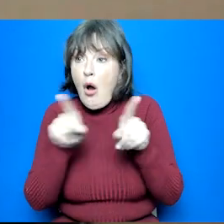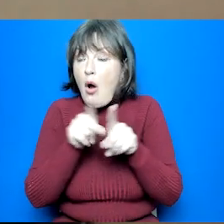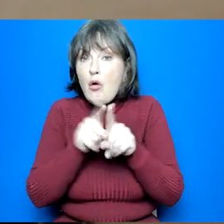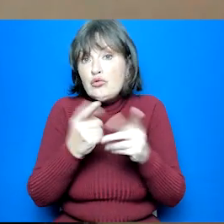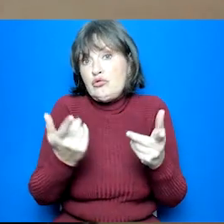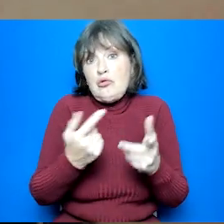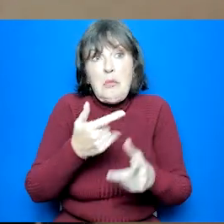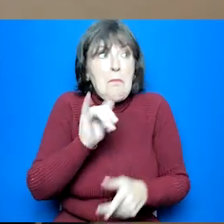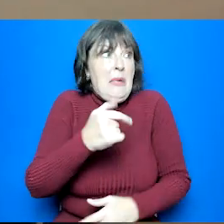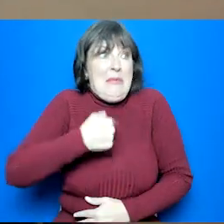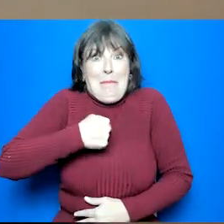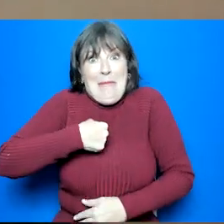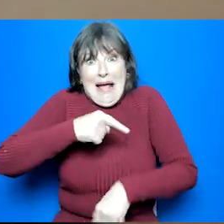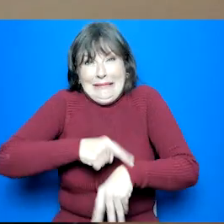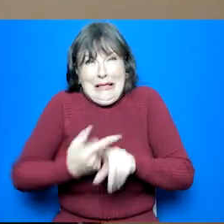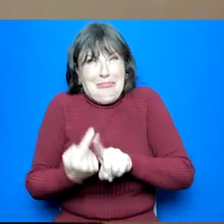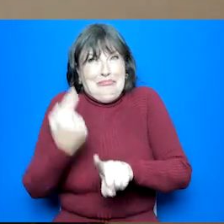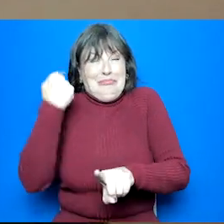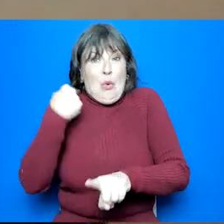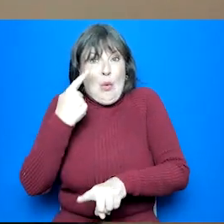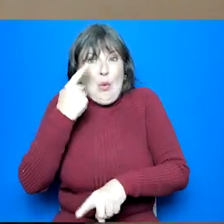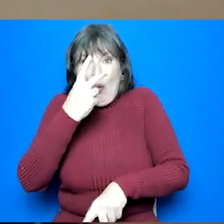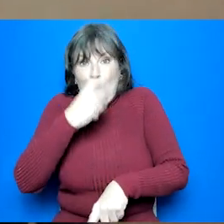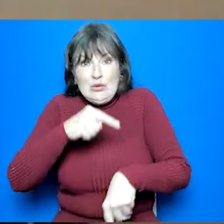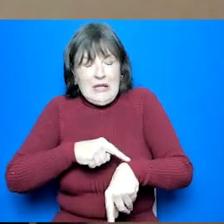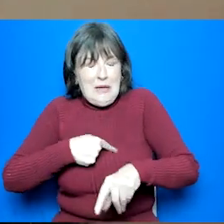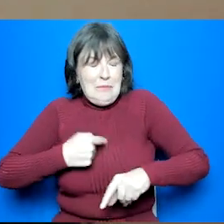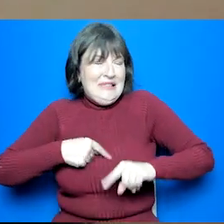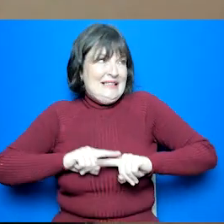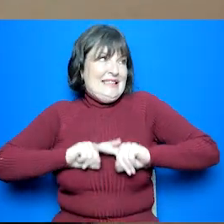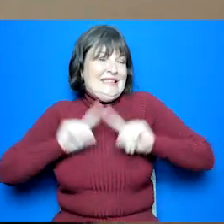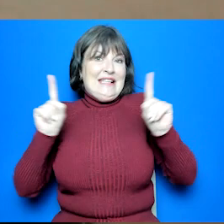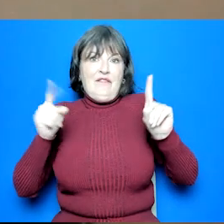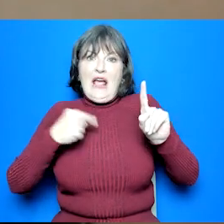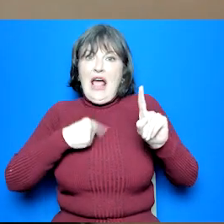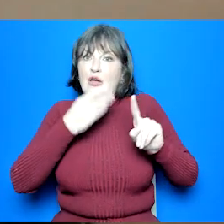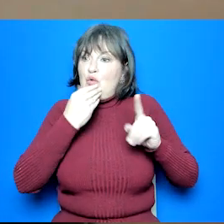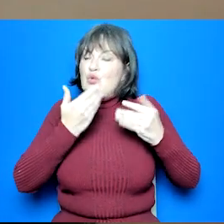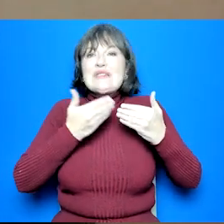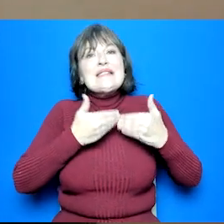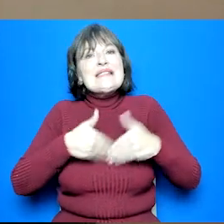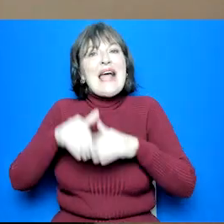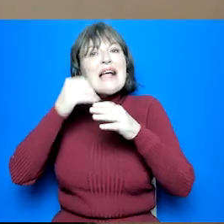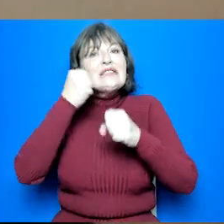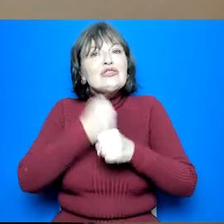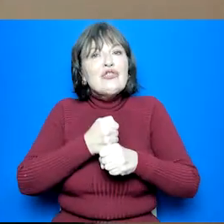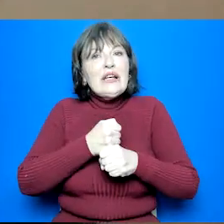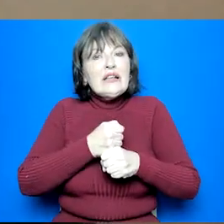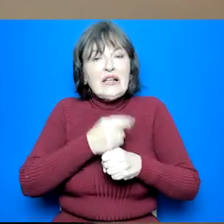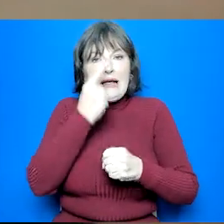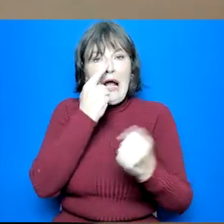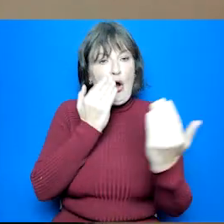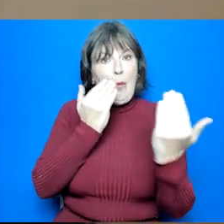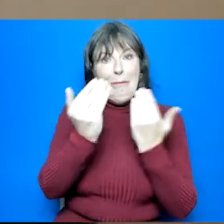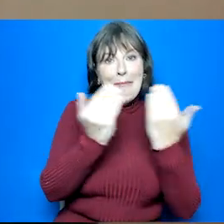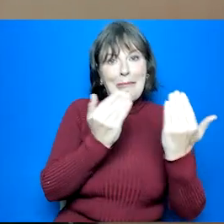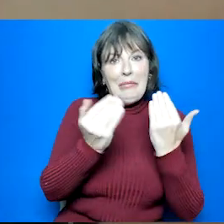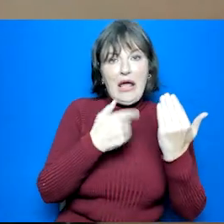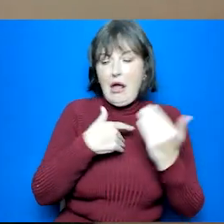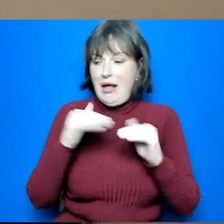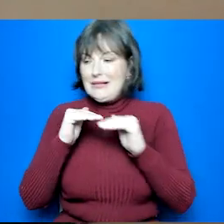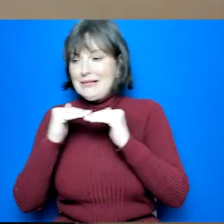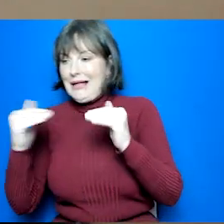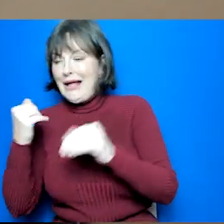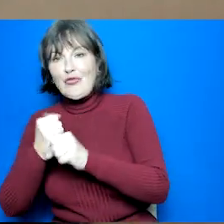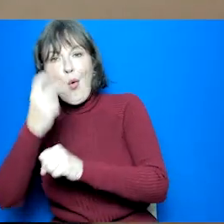if like me you sat standard grades for example instead of nationals it can show you how those kind of compare to the qualifications that your young